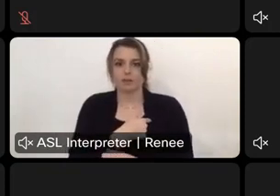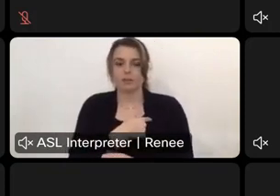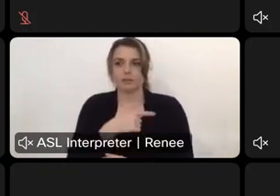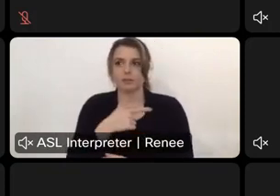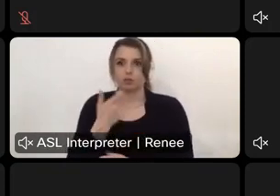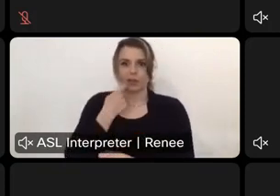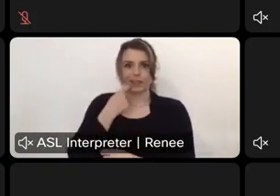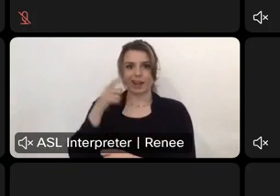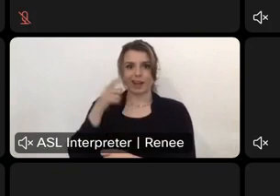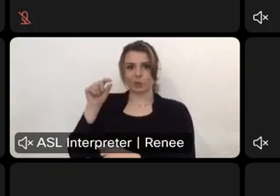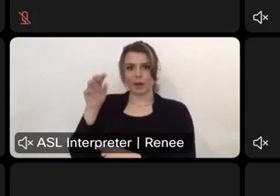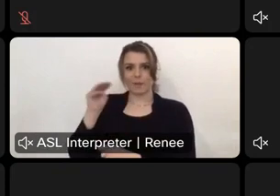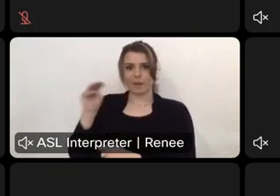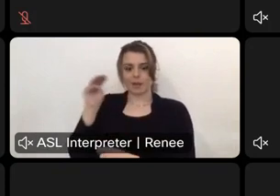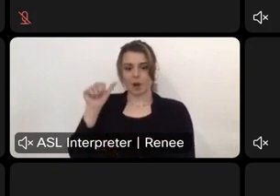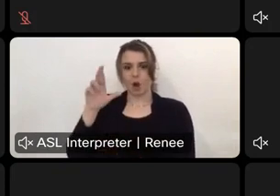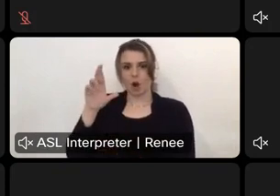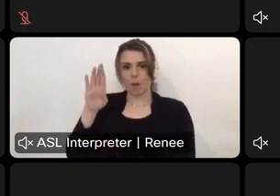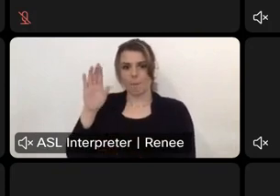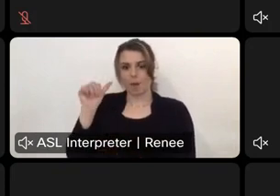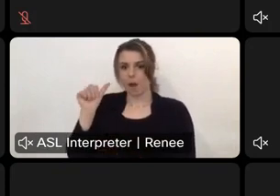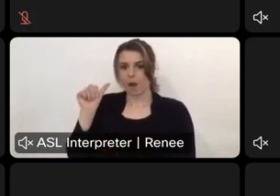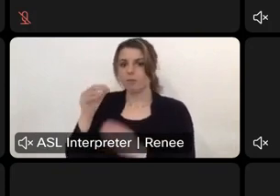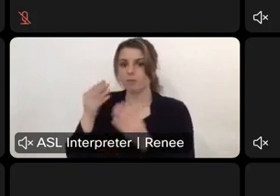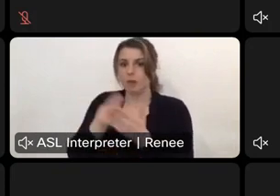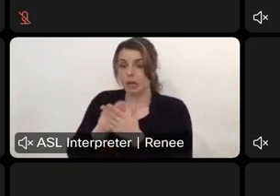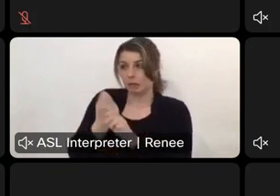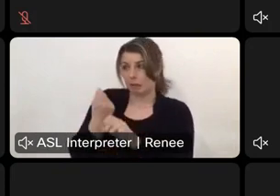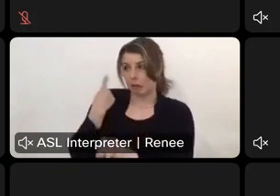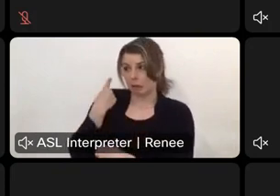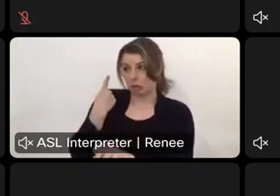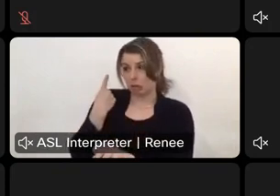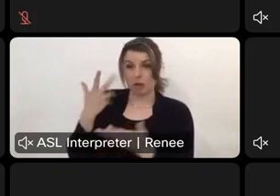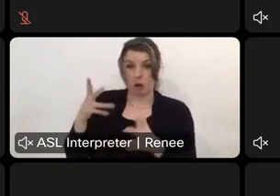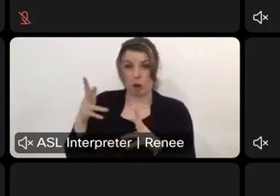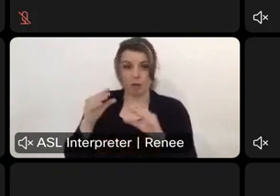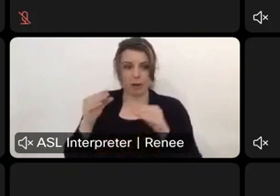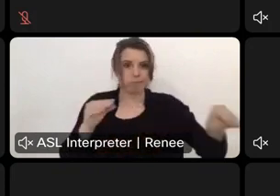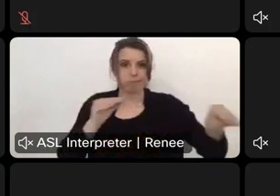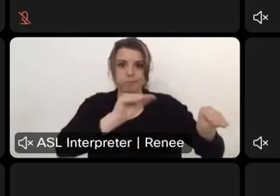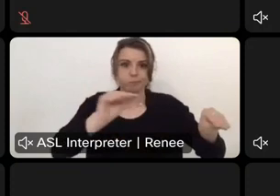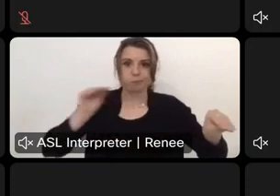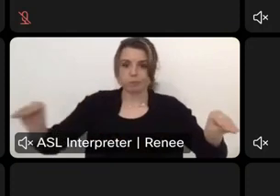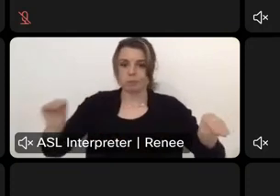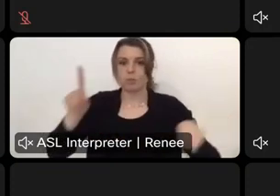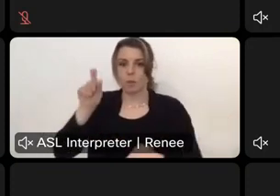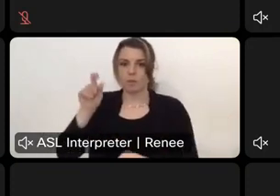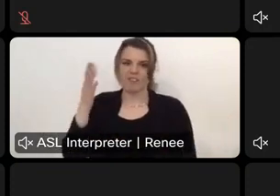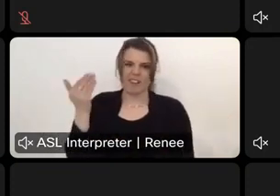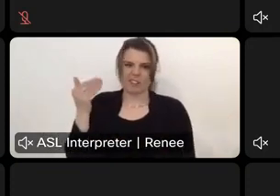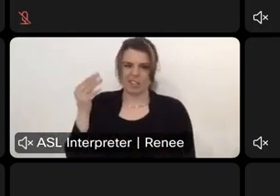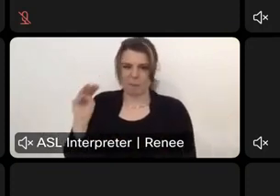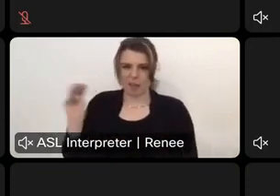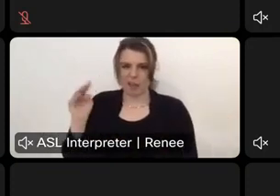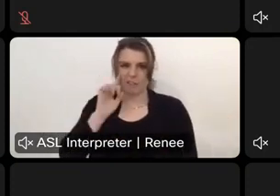million dollars in our money, um, a year and a half ago, and we've already spent over 15 and a half of that for obligated for expenditure.